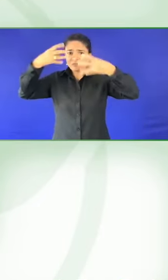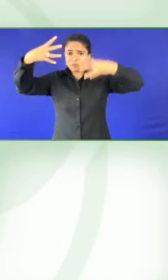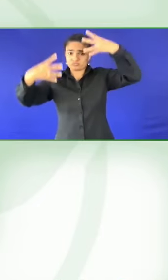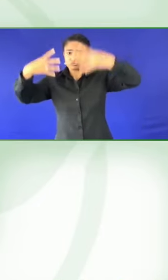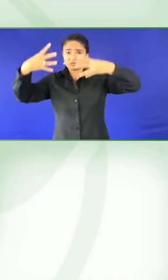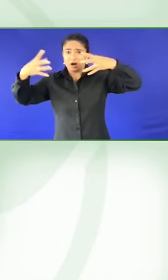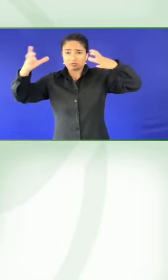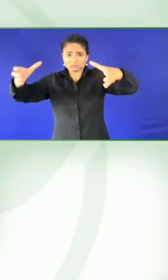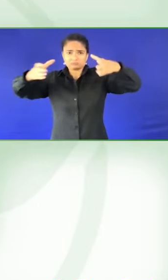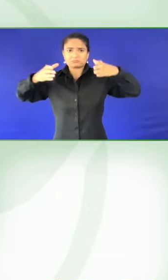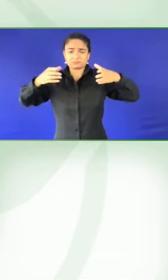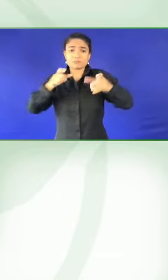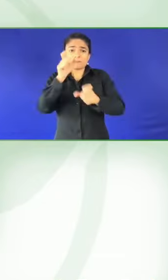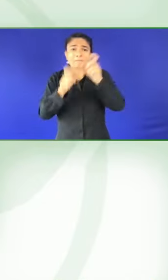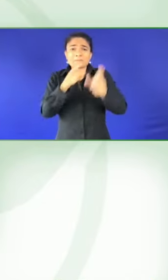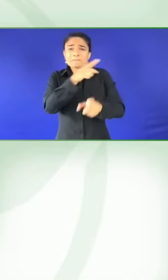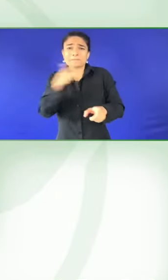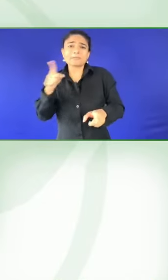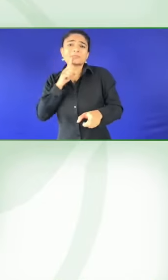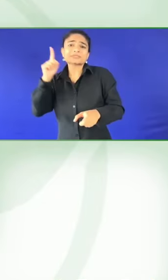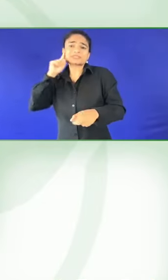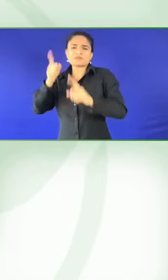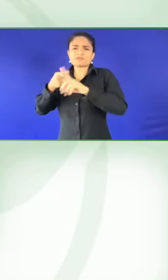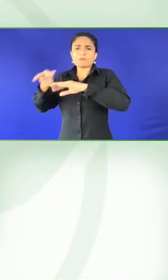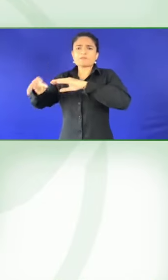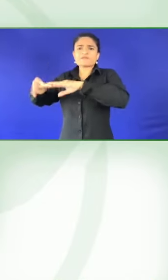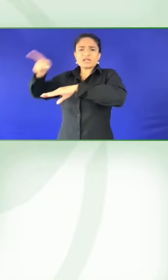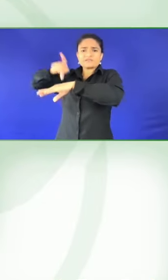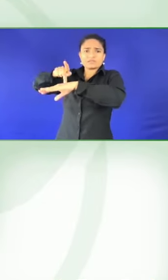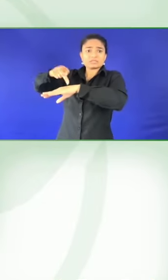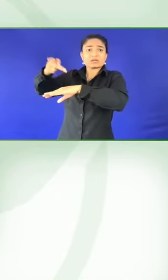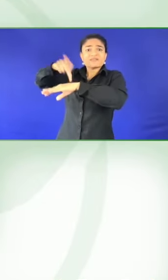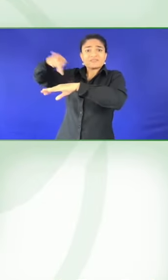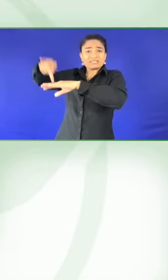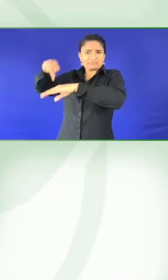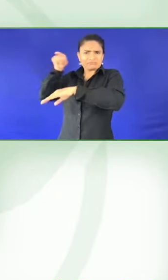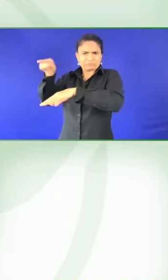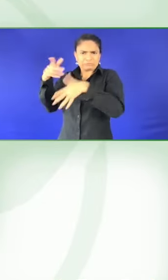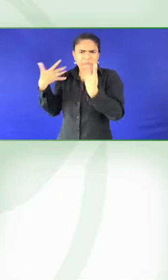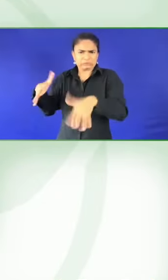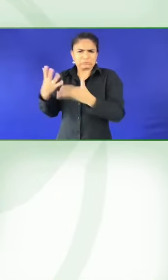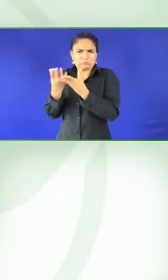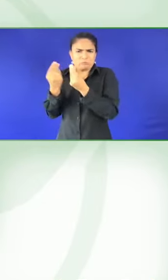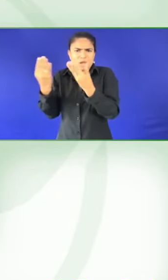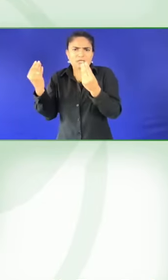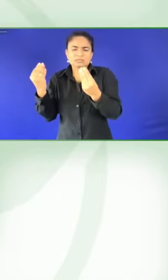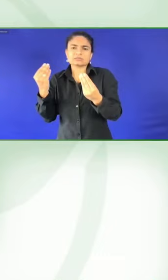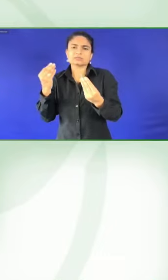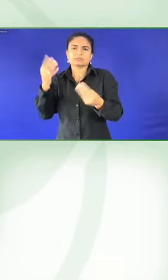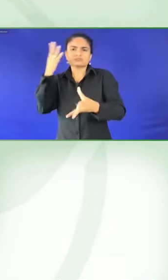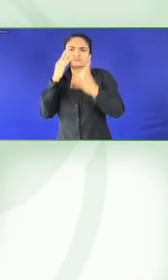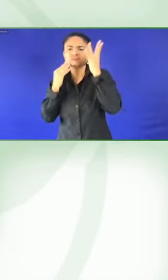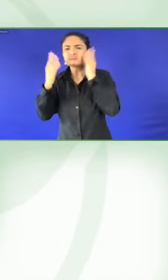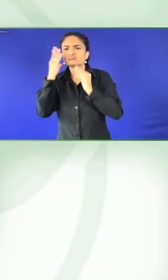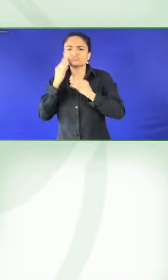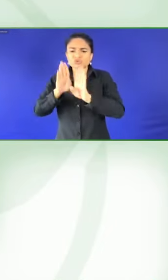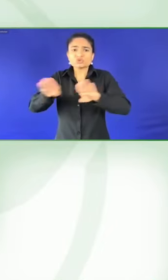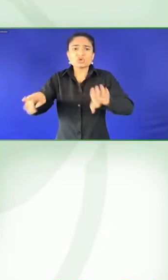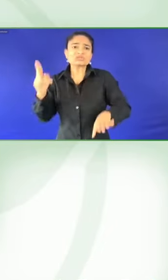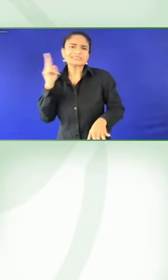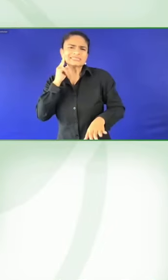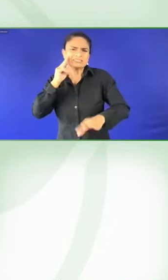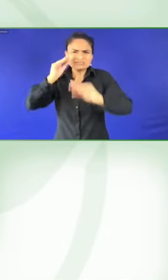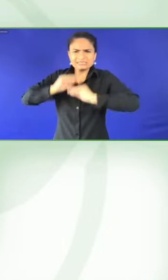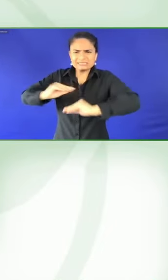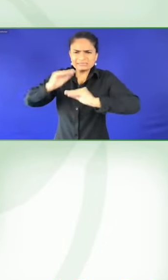design. And then also with other people who work with designing books and what should be attractive and